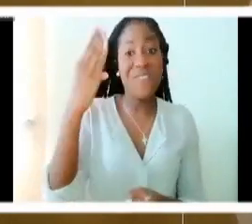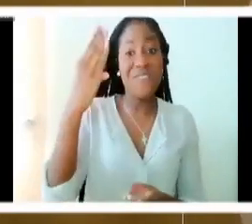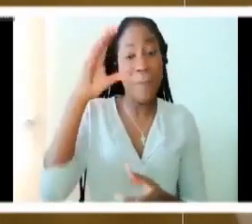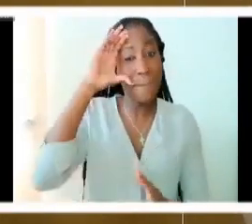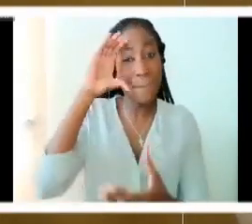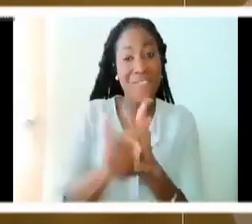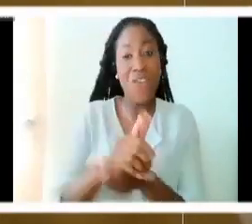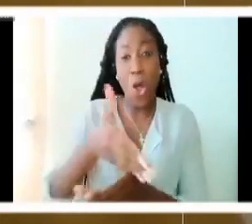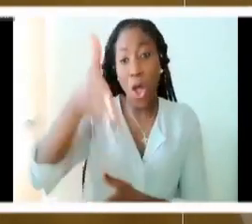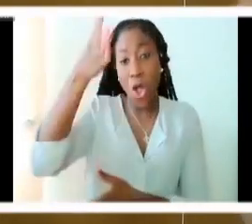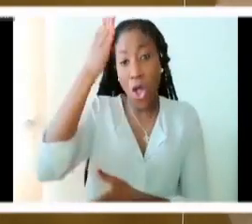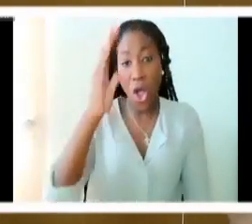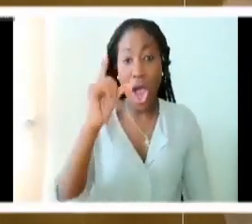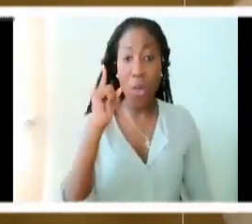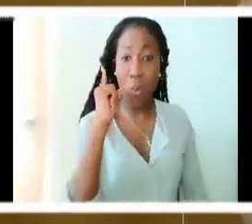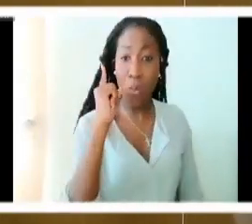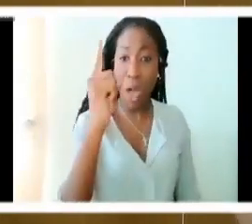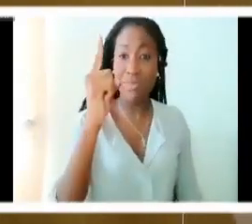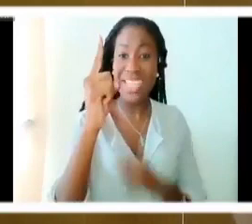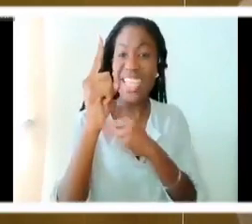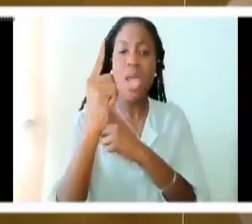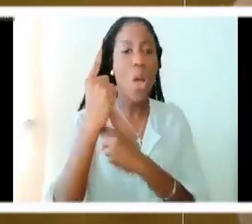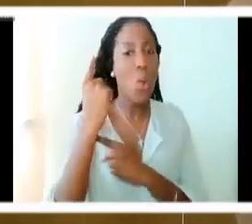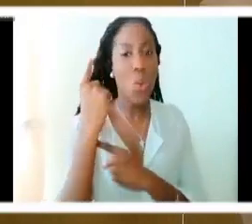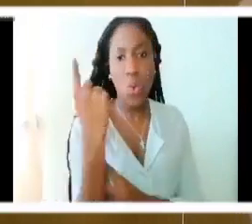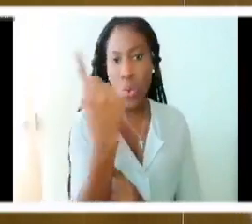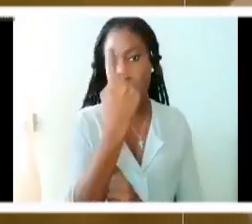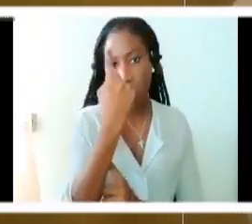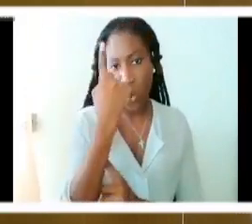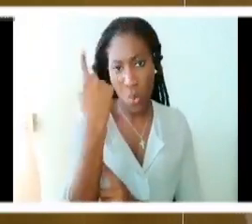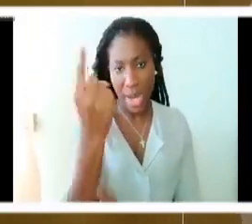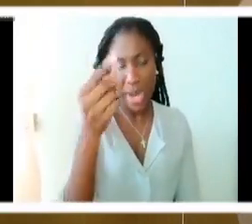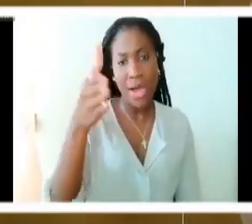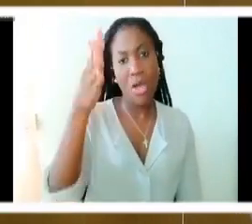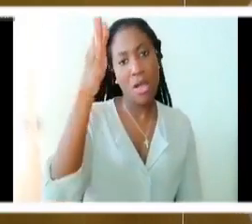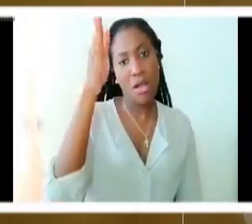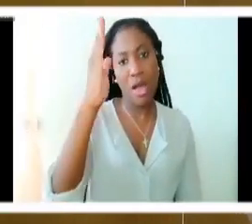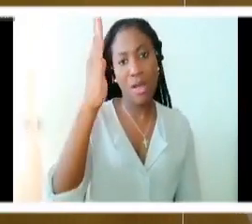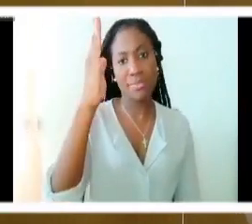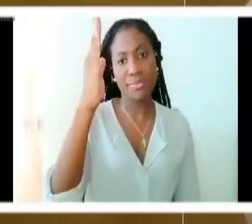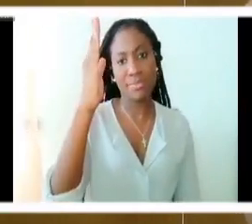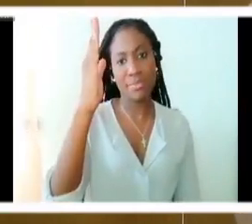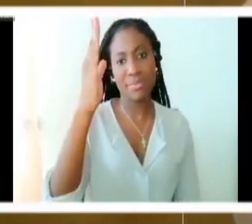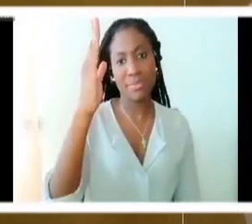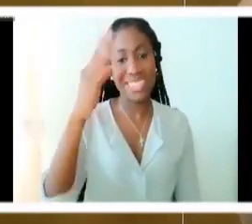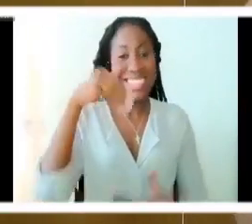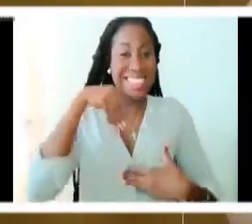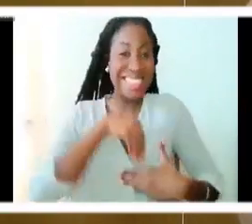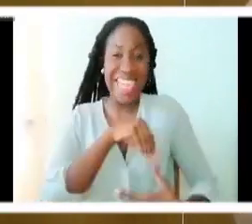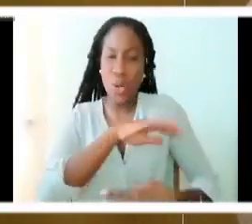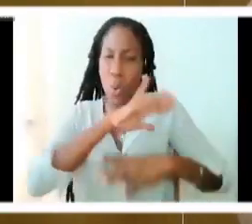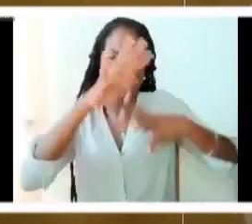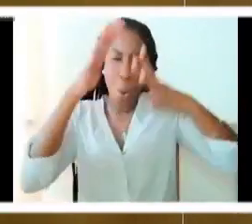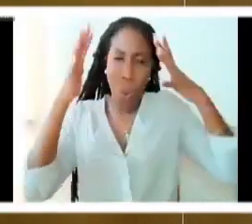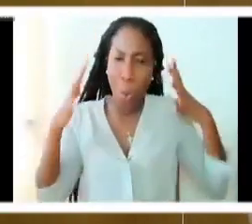this God is the only God and all of our being must give reverence to this God.